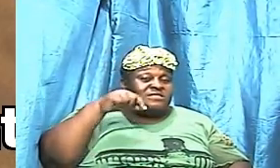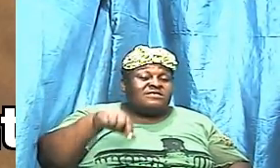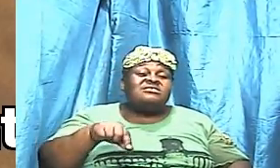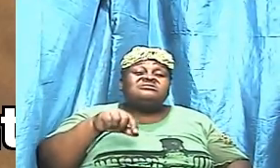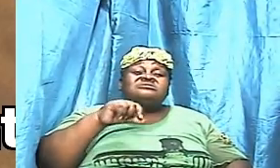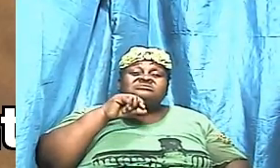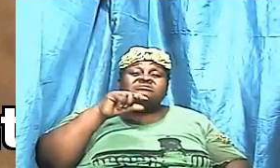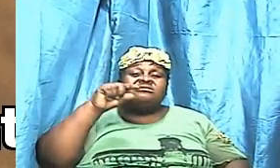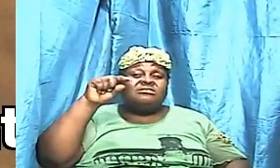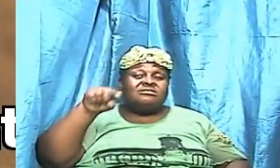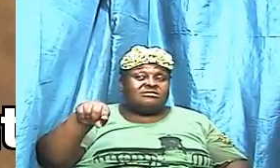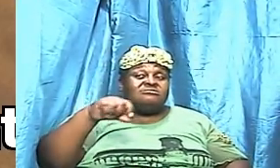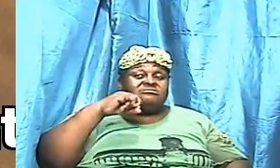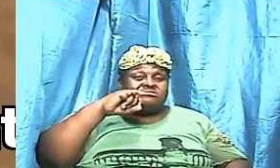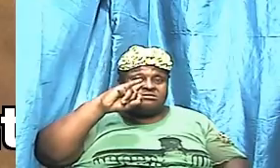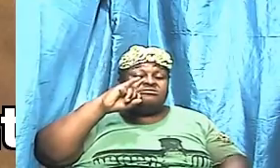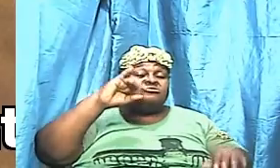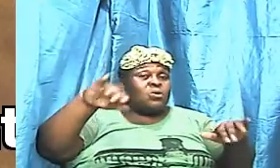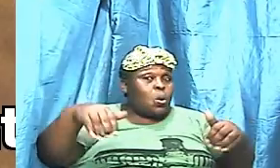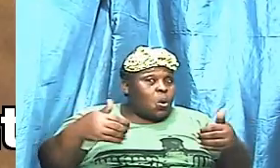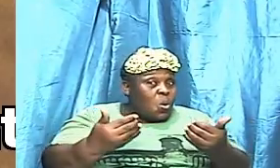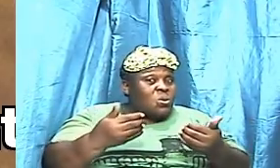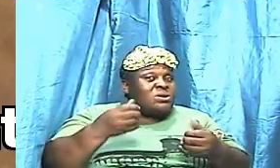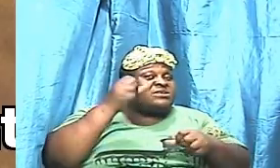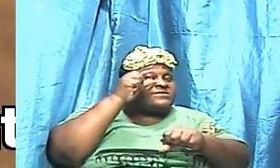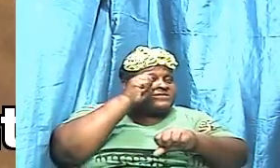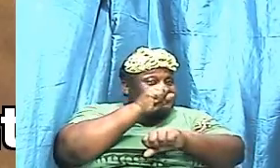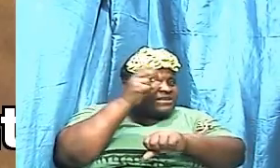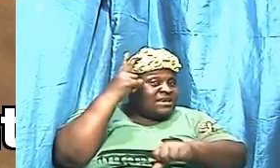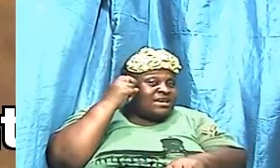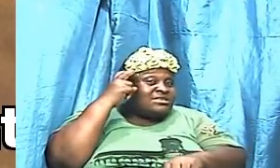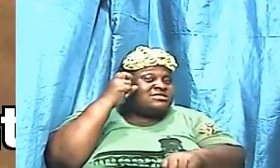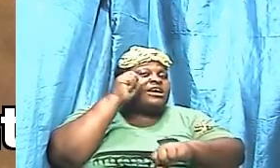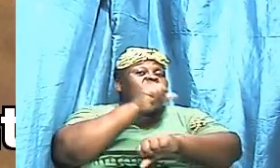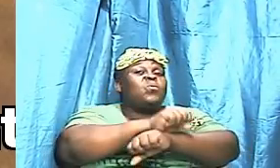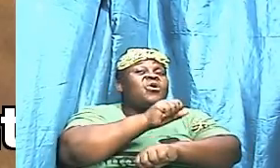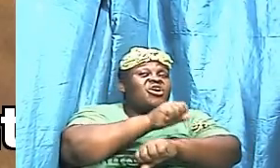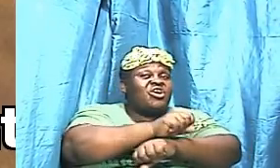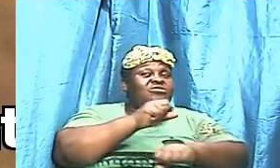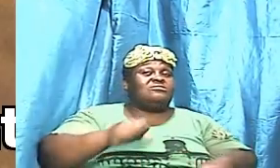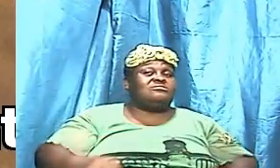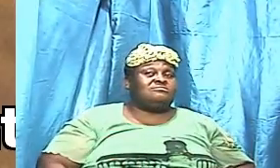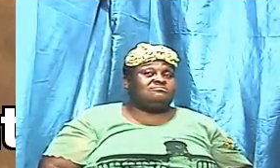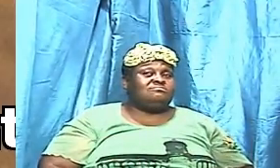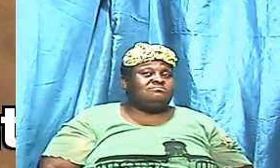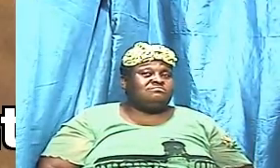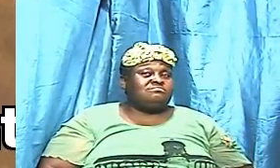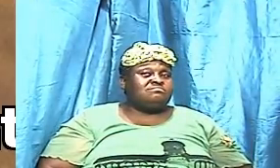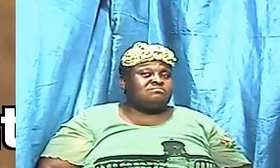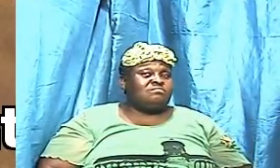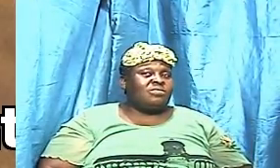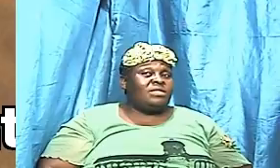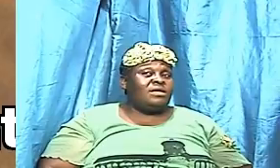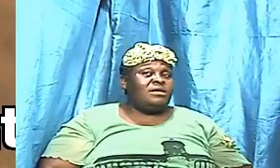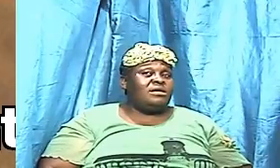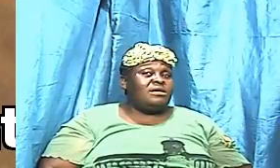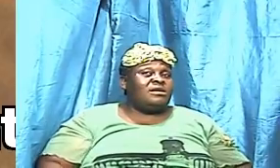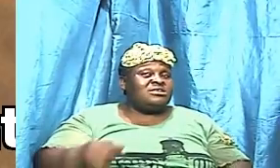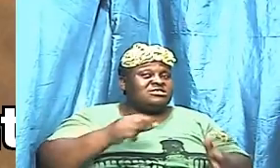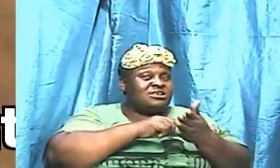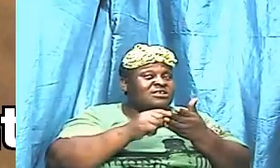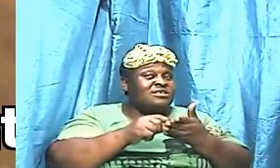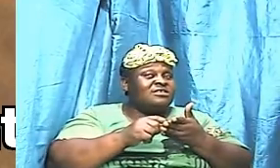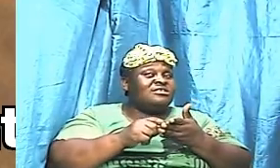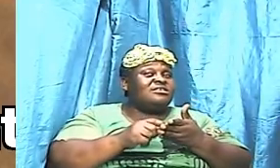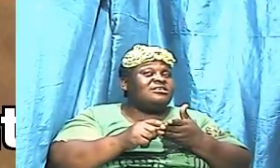and he is doing the same thing here again if thou be the son of God cast thyself down because it is written he will